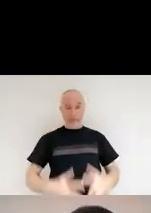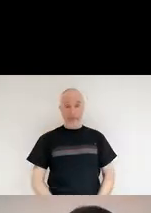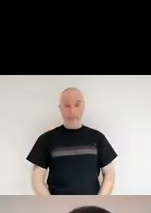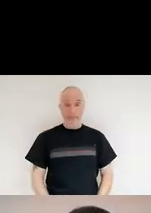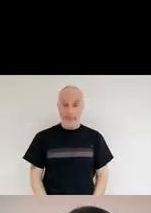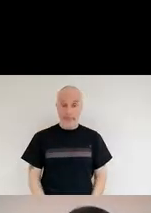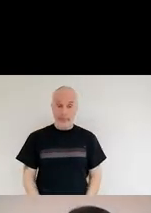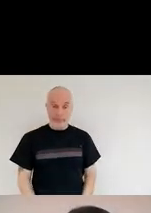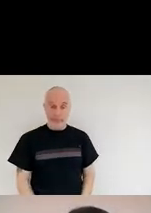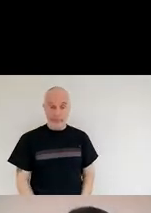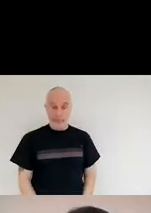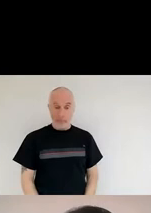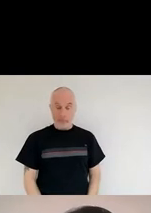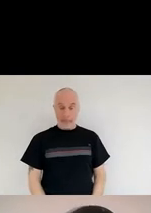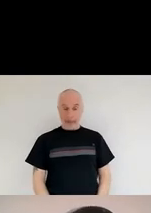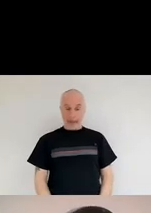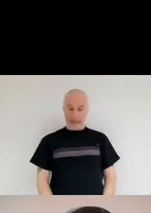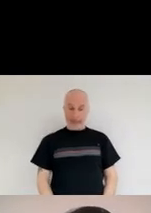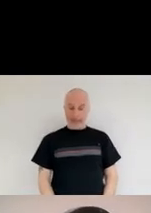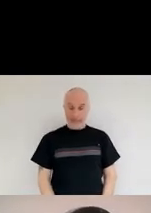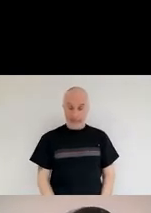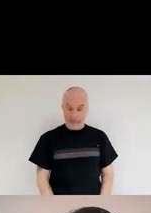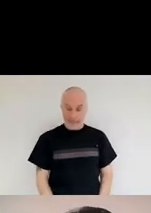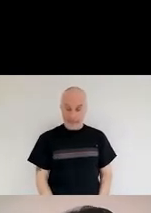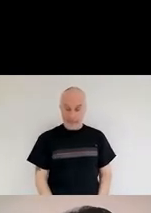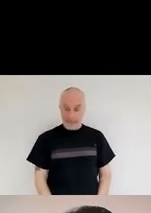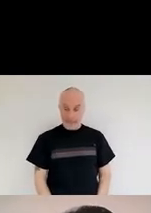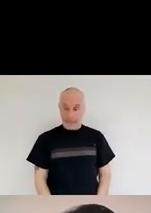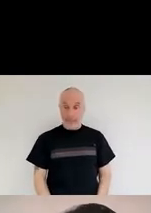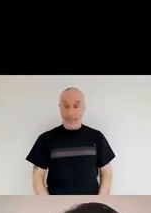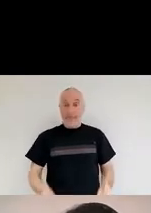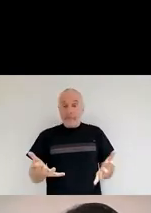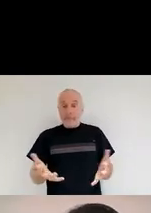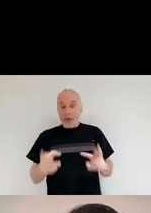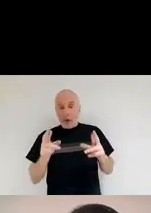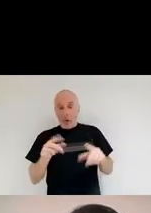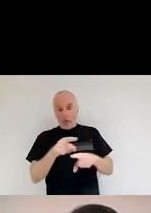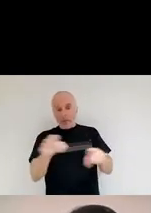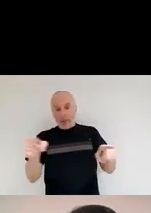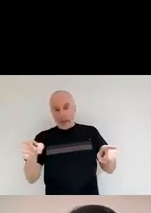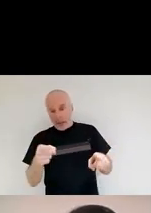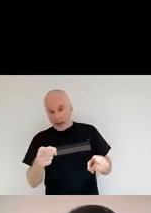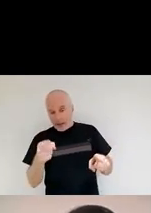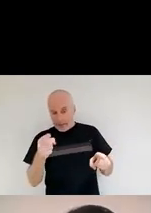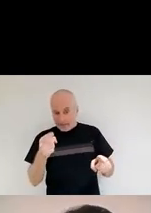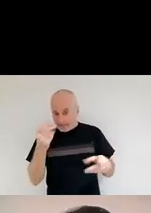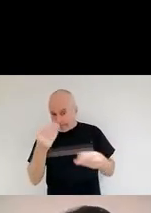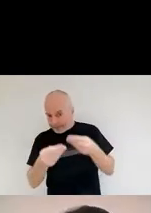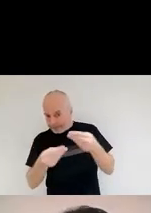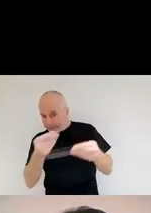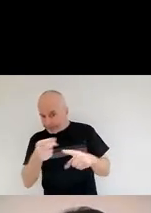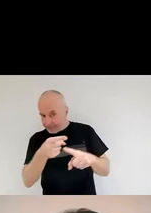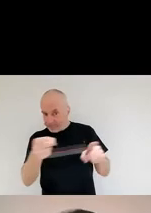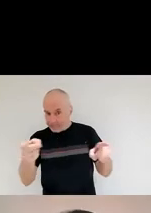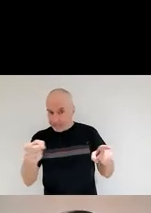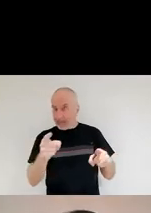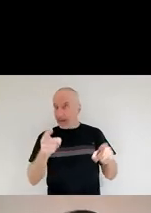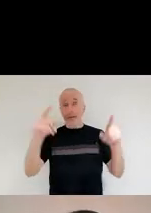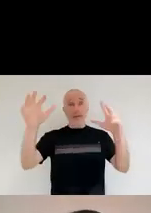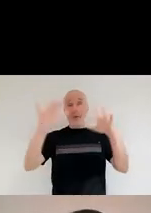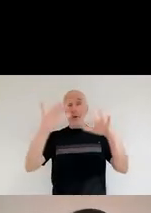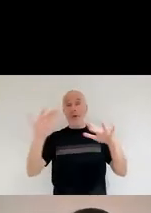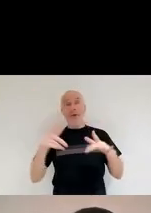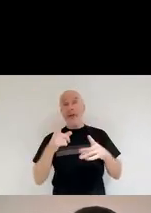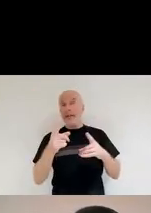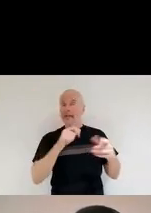Okay. So I think, I hope I convinced you that dust is the best thing even before sliced